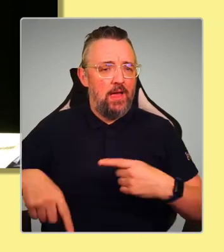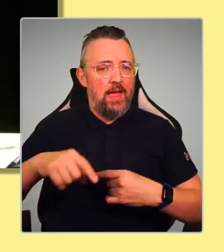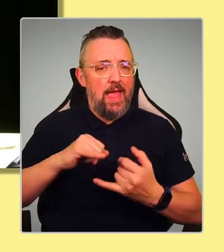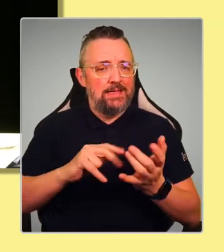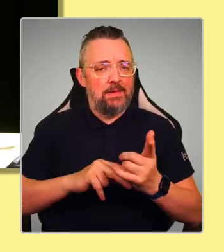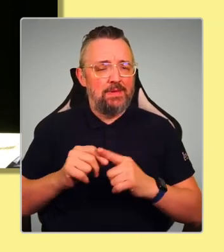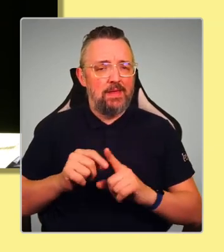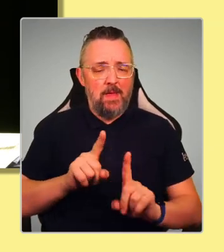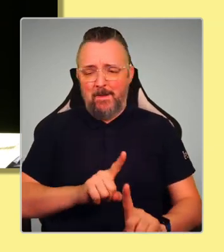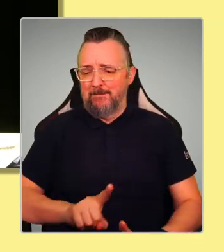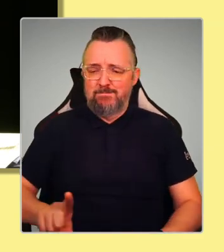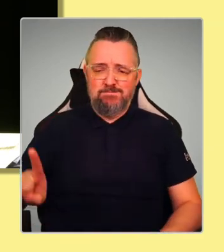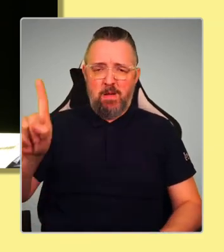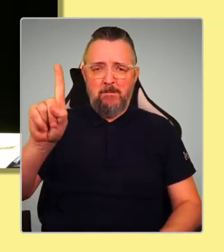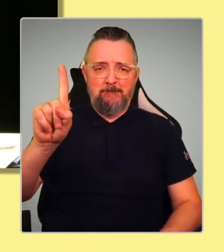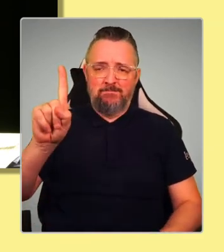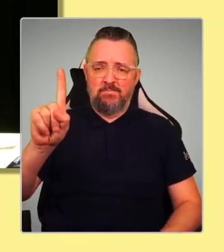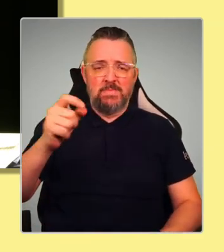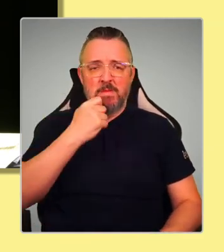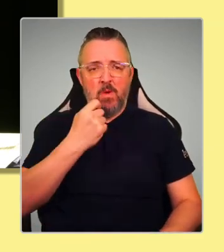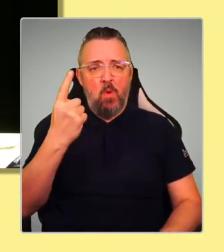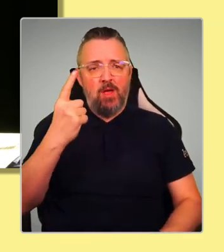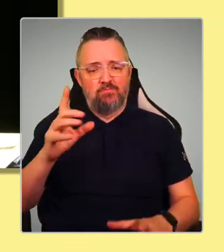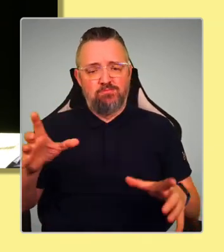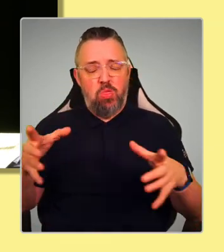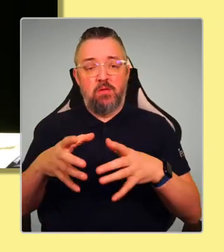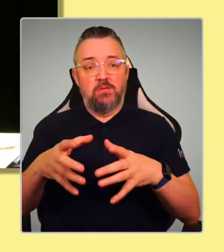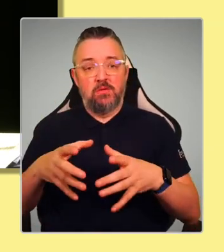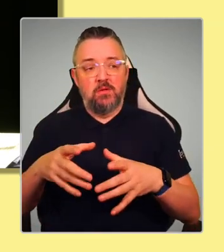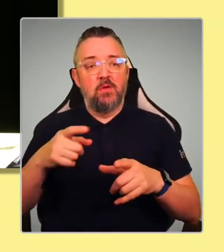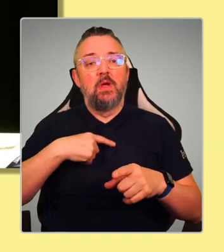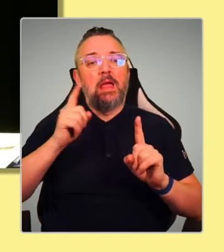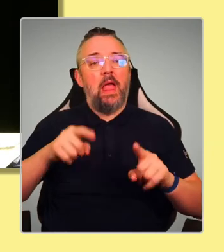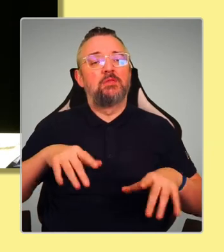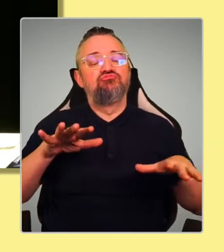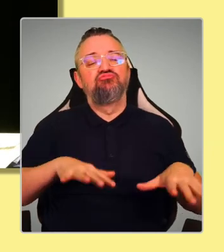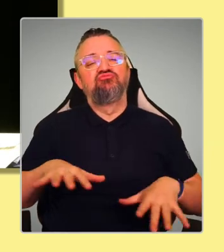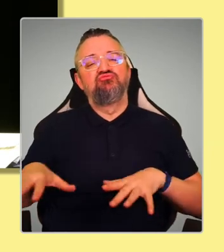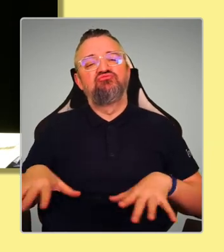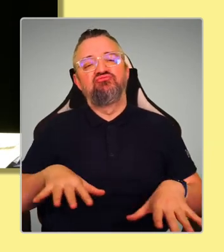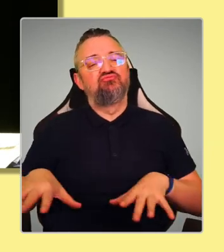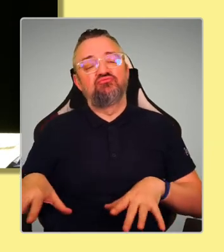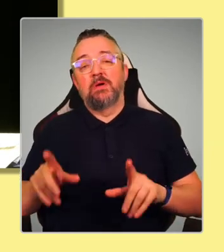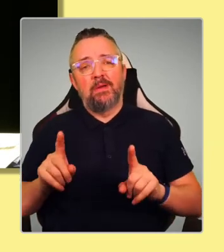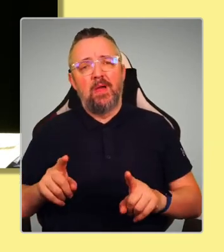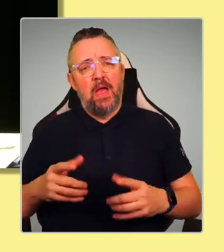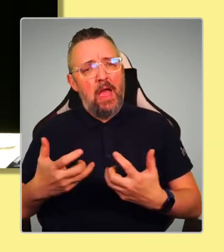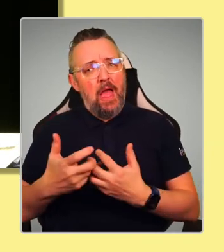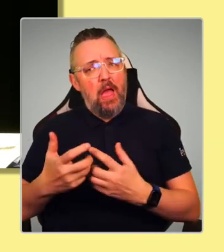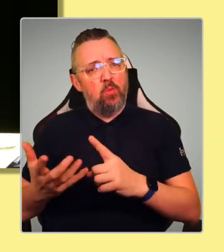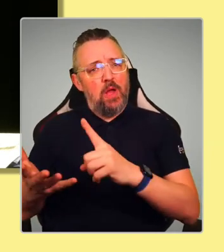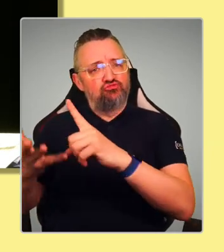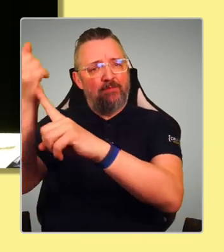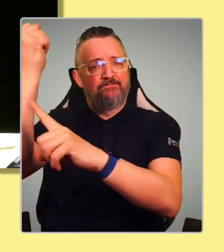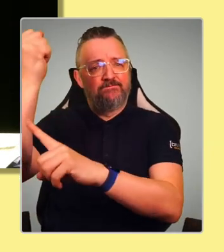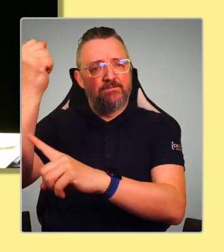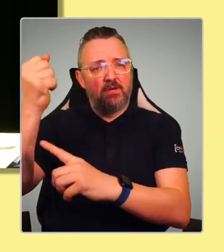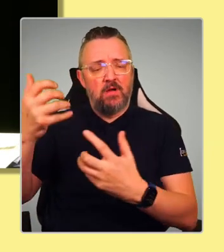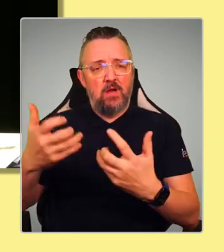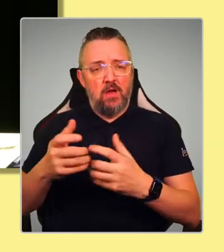force in Scotland? can't ever be complacent about that. How did we get there? How did we replace Labour?